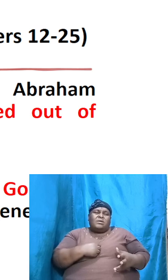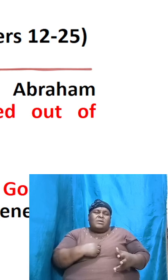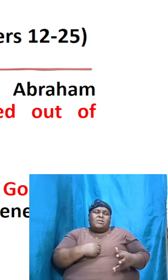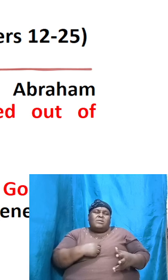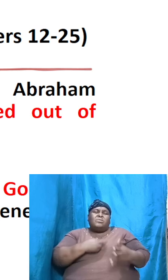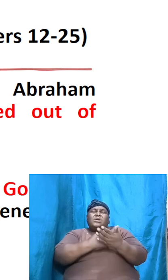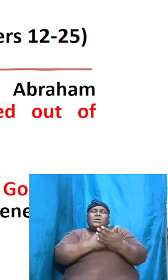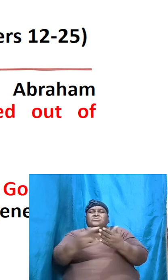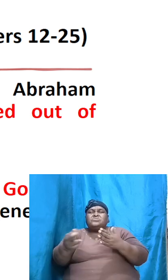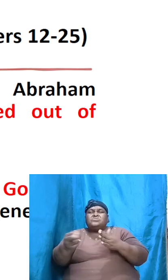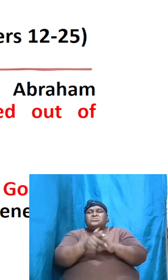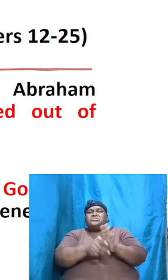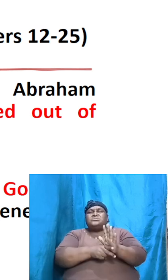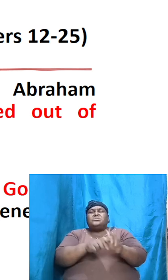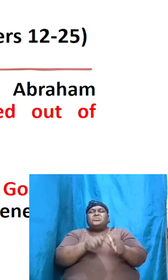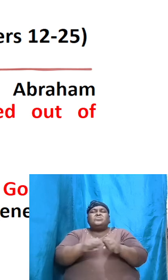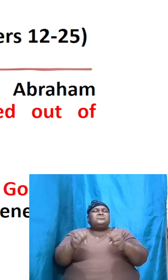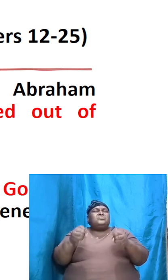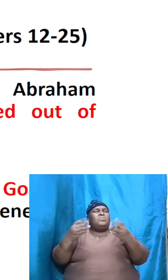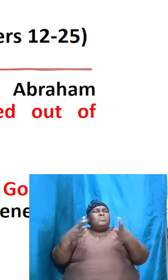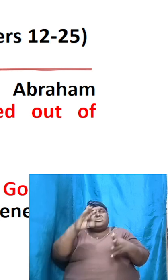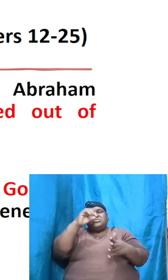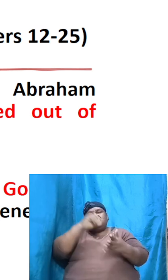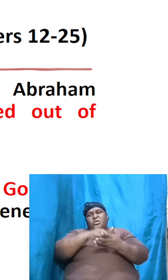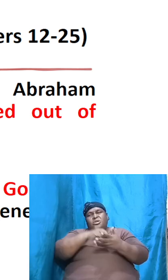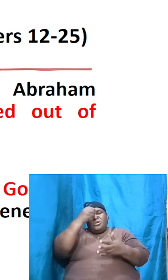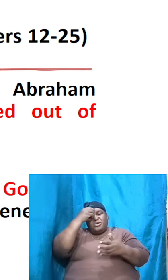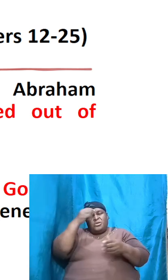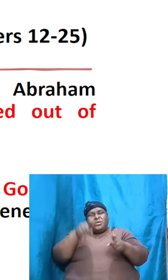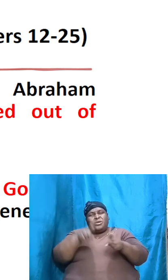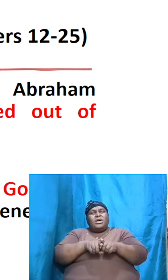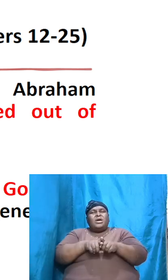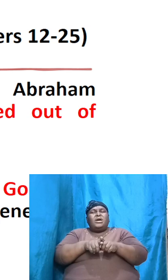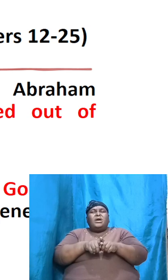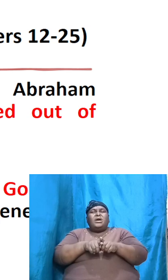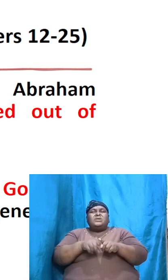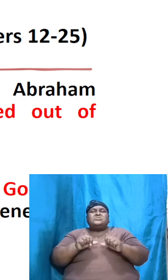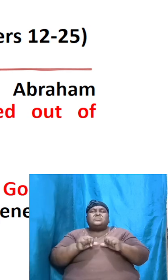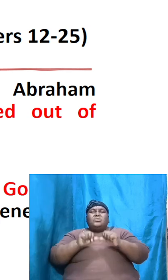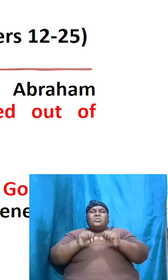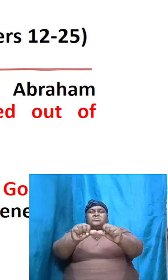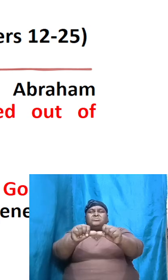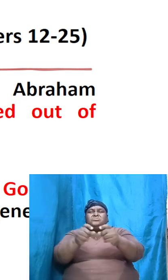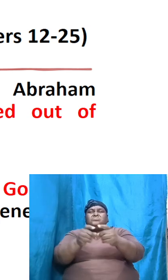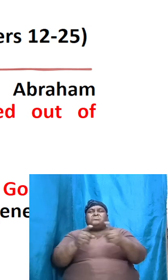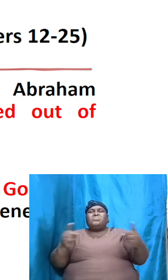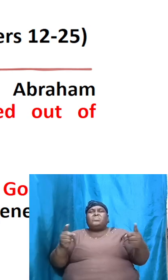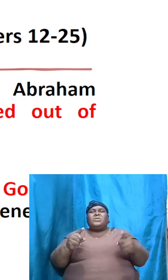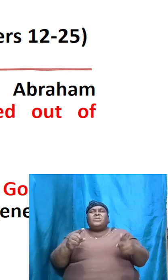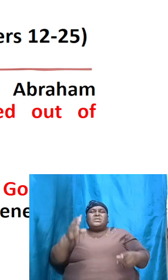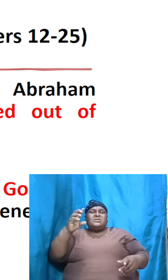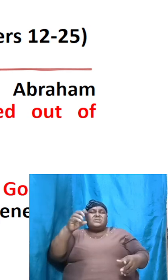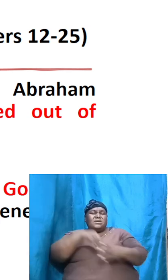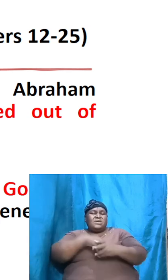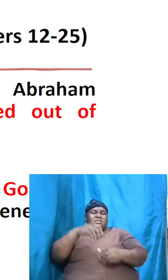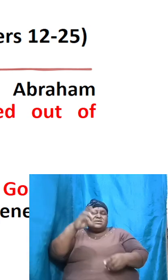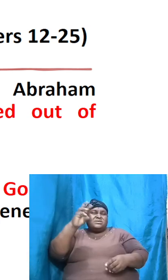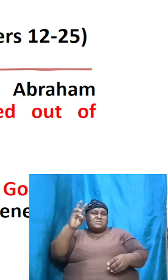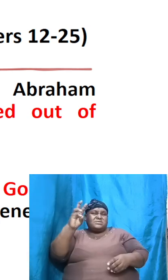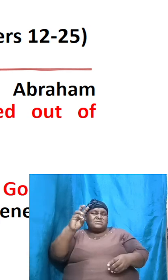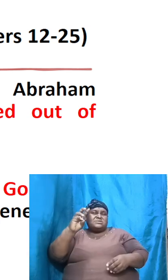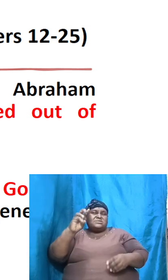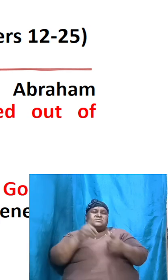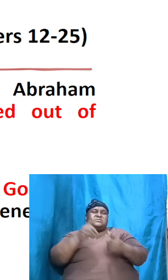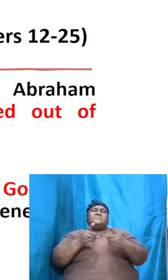we have learned as we go through the divisions and in this sixth division of the book of